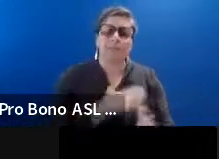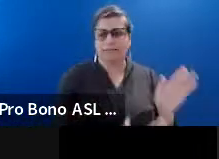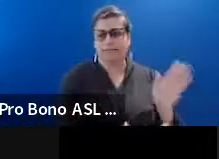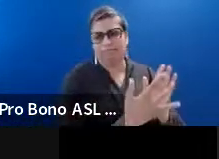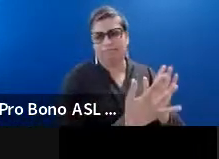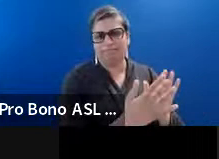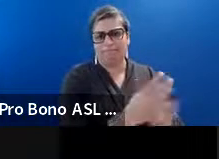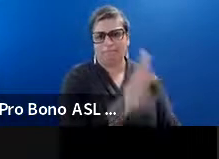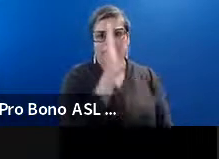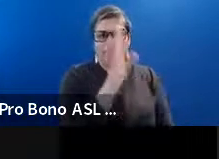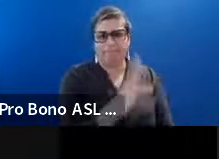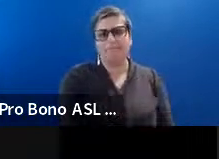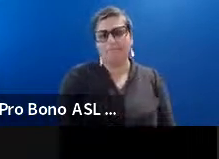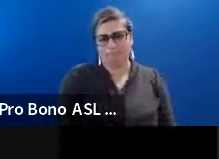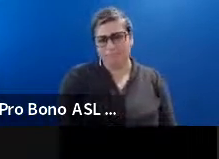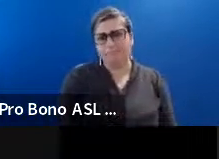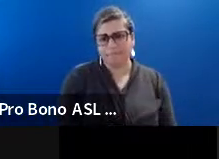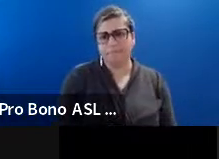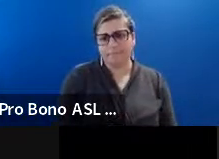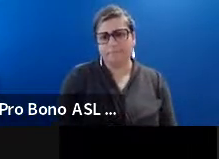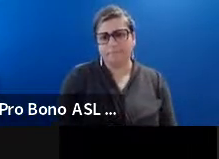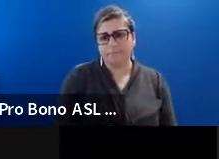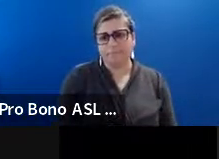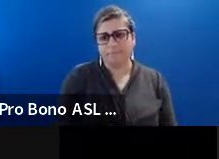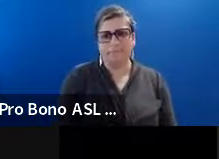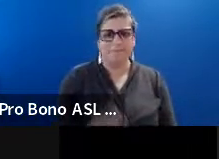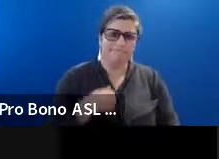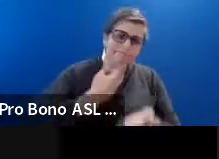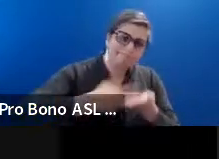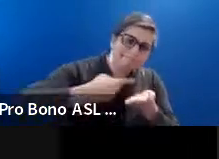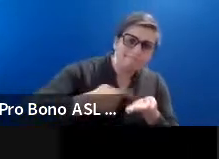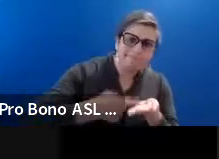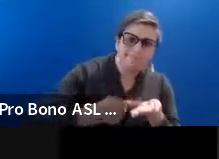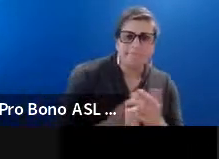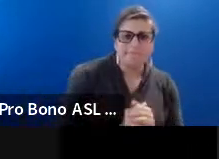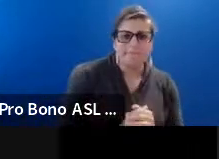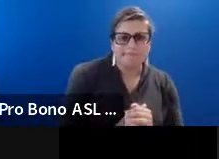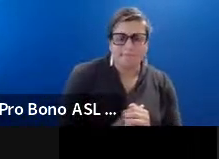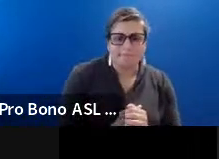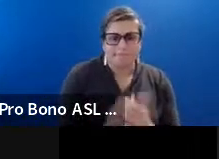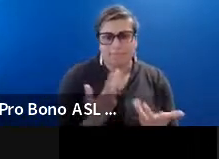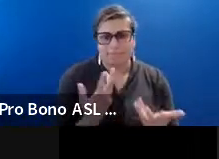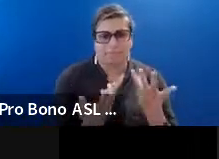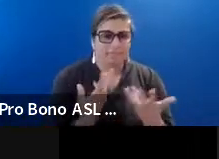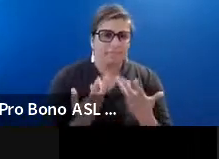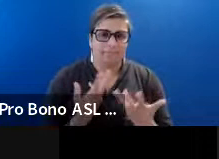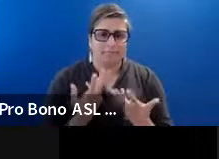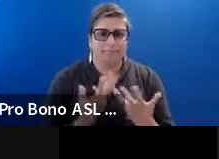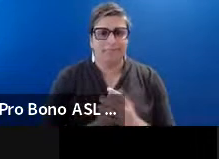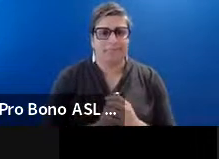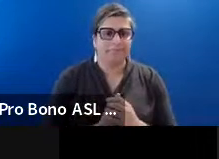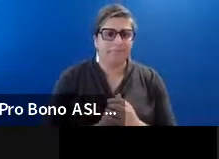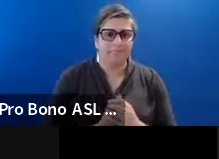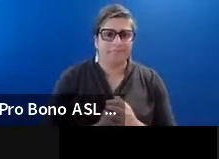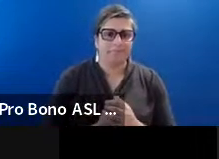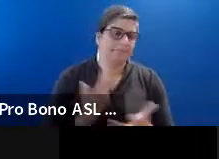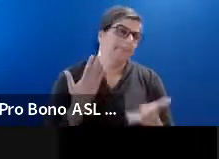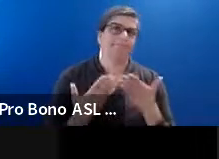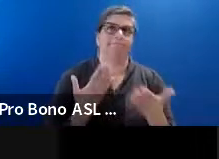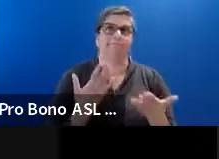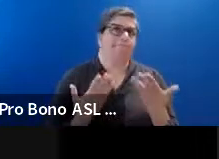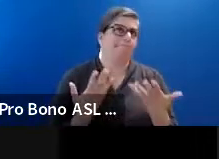directly. And. Uh. You know. We can talk about how. You know. It's. It might be.